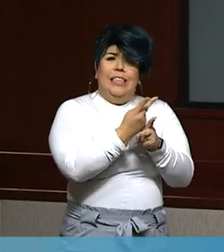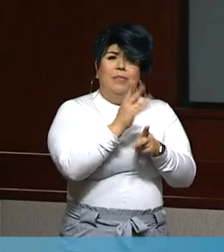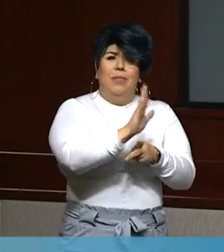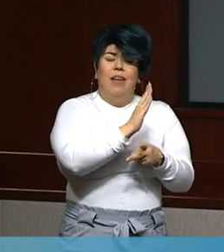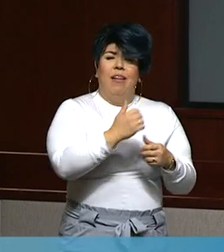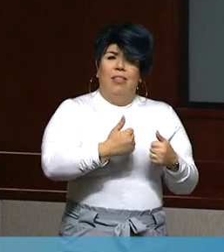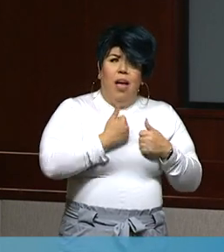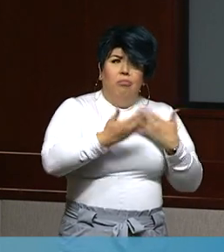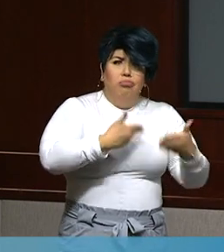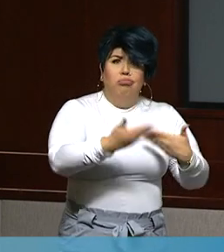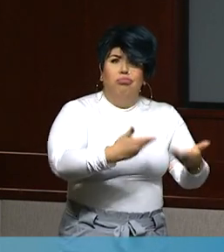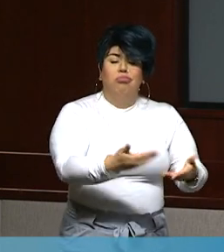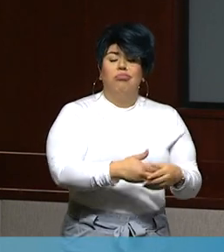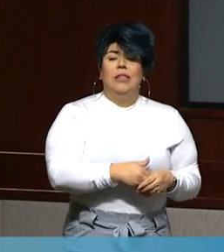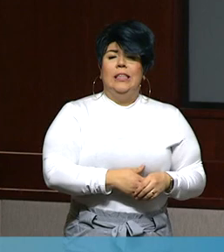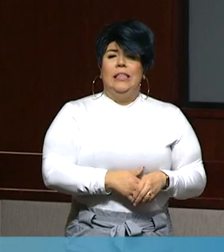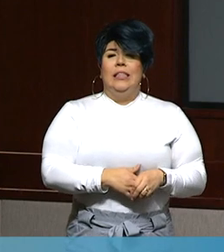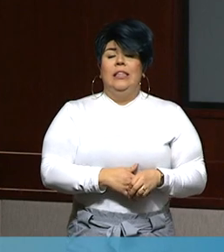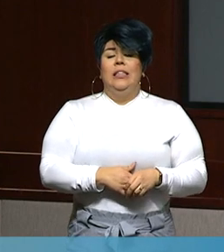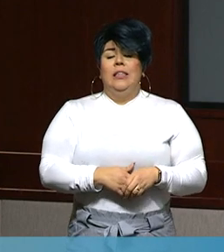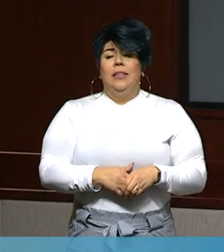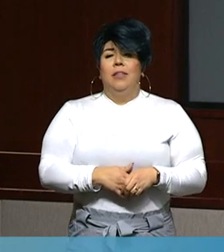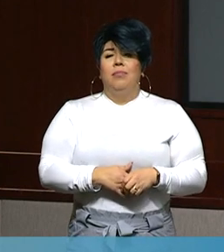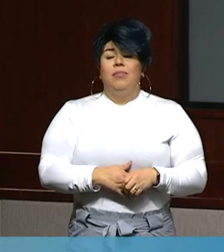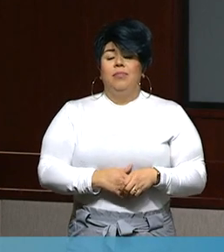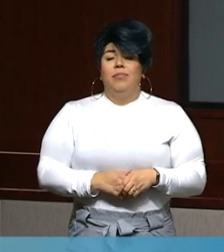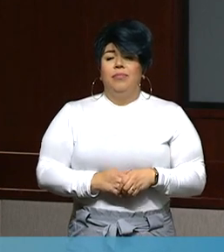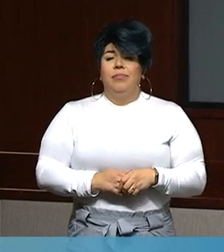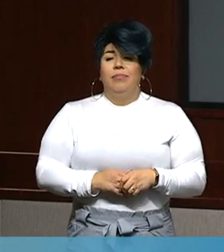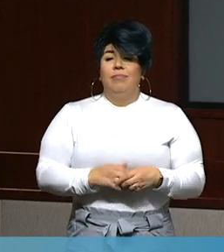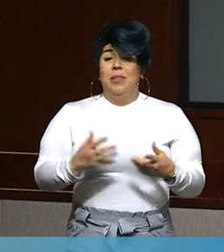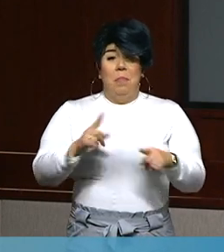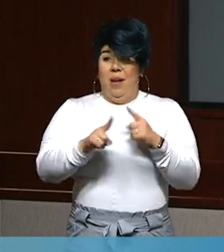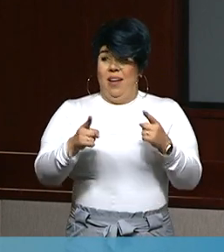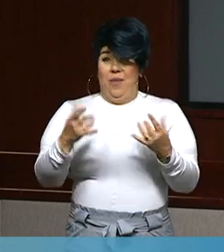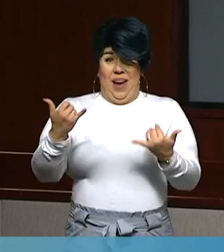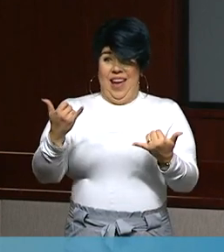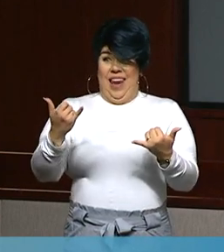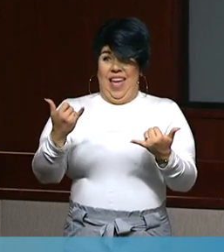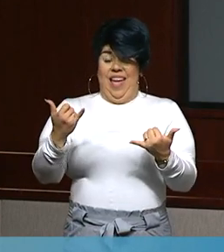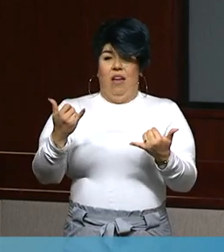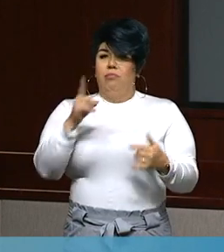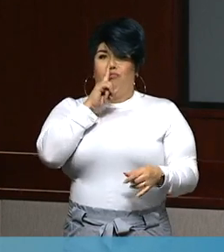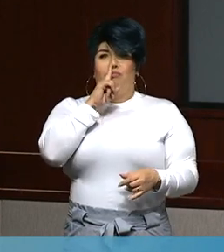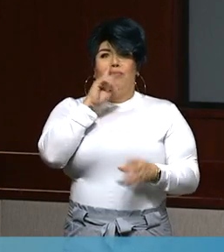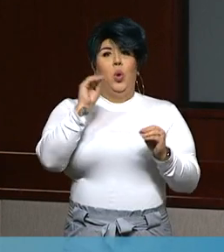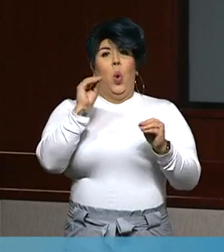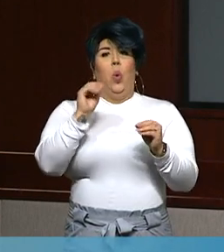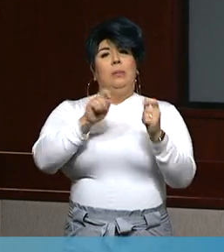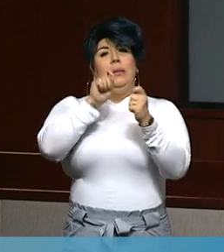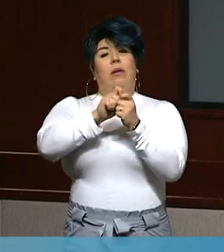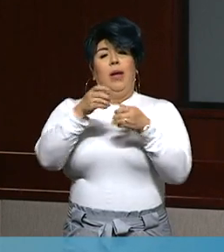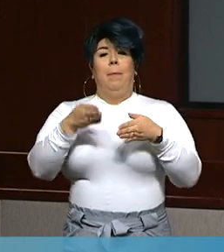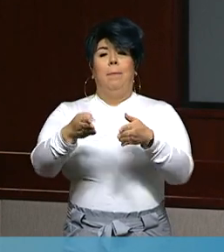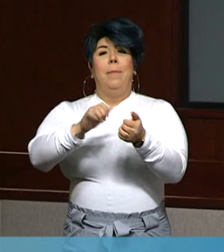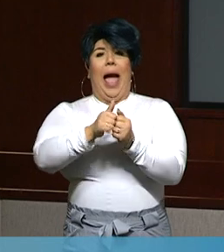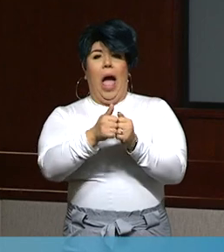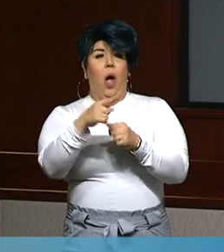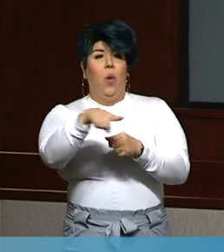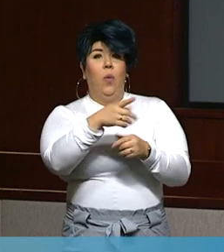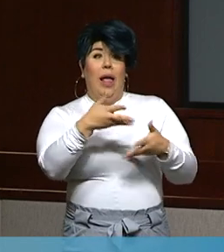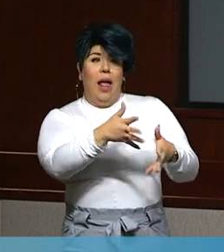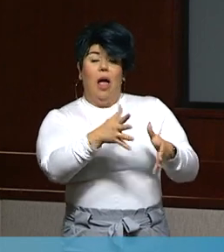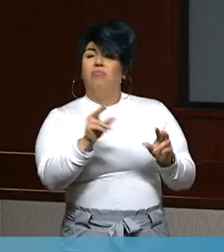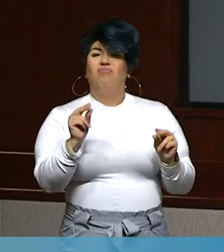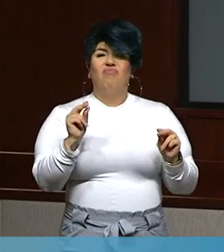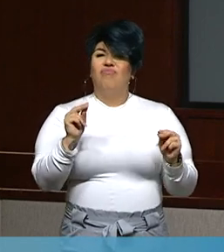to the extent that they can without providing any pathway there, the governor is going to